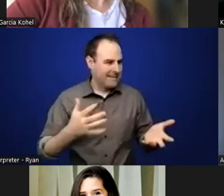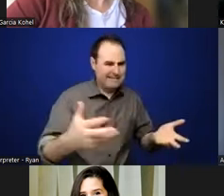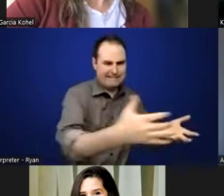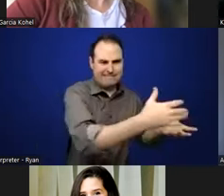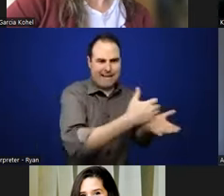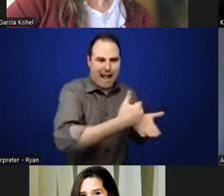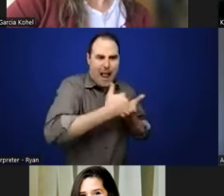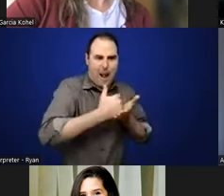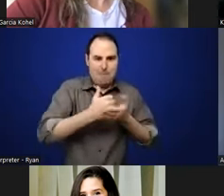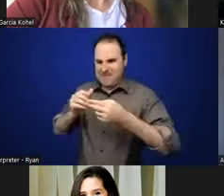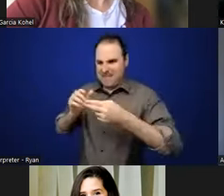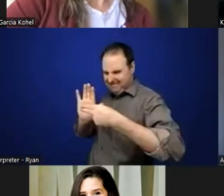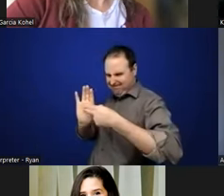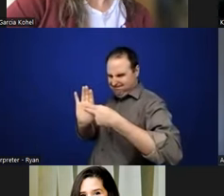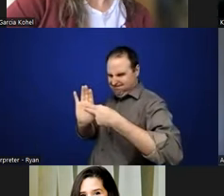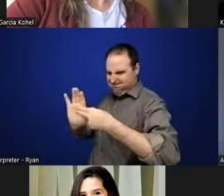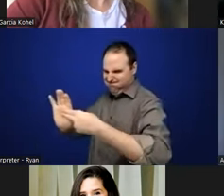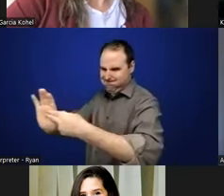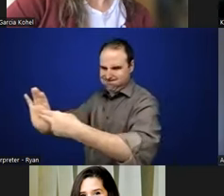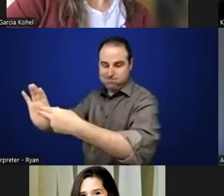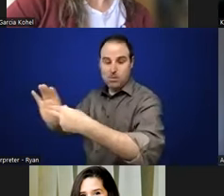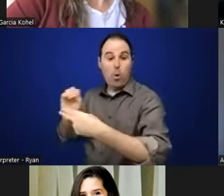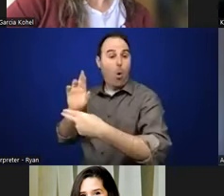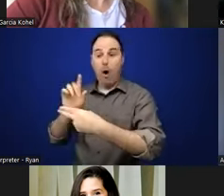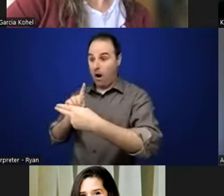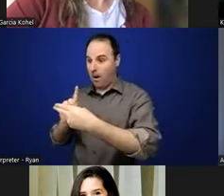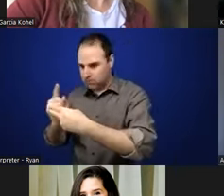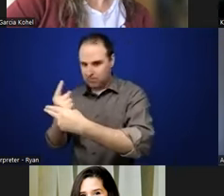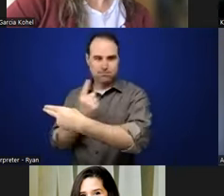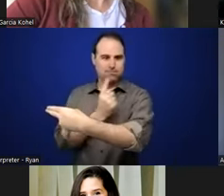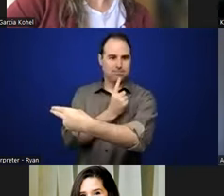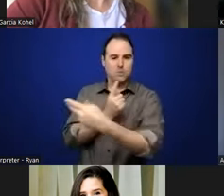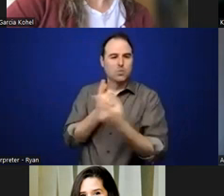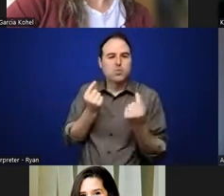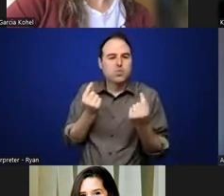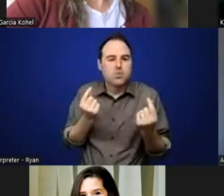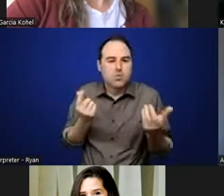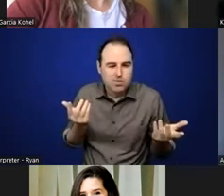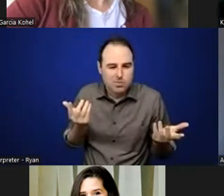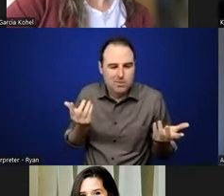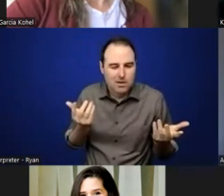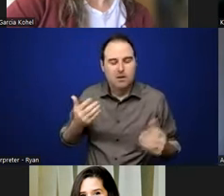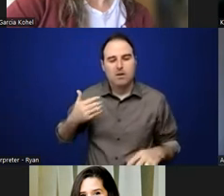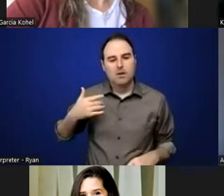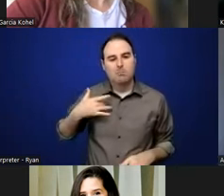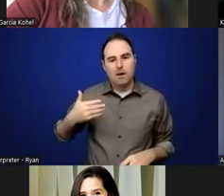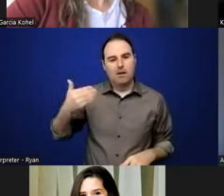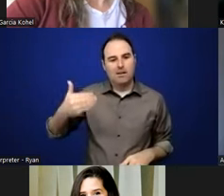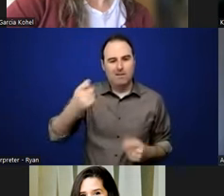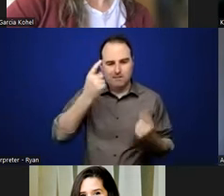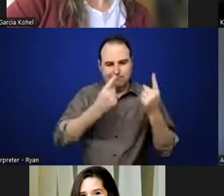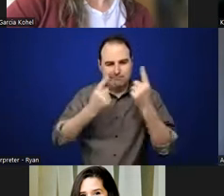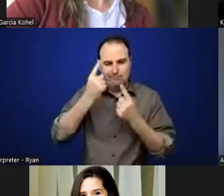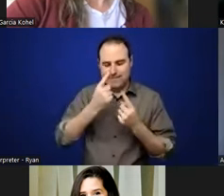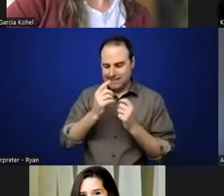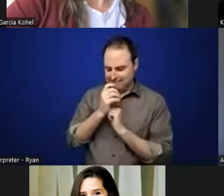bounce off of it and go in a completely different direction? But I think that like, oftentimes what I'll try to do inside of those,